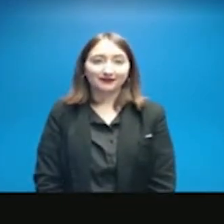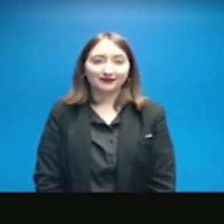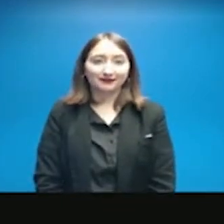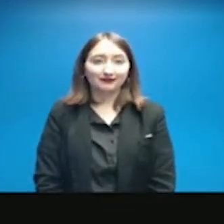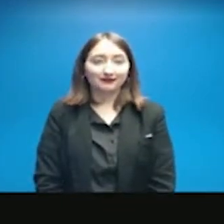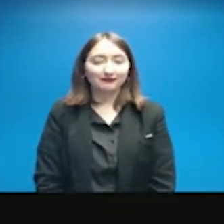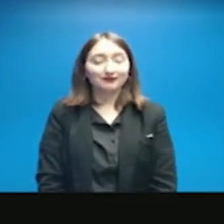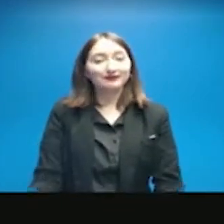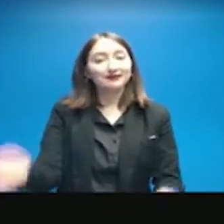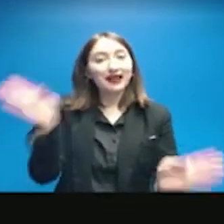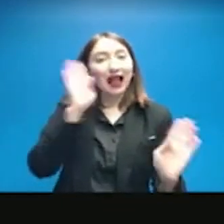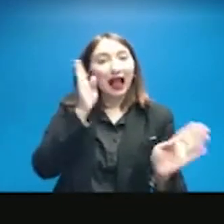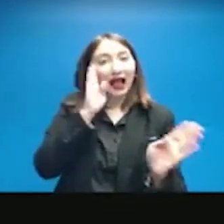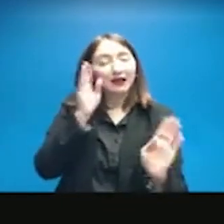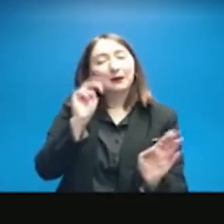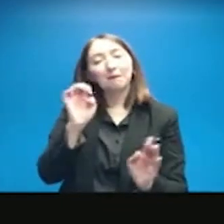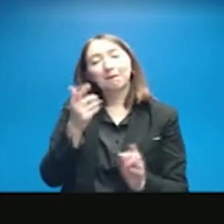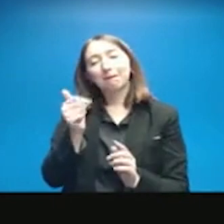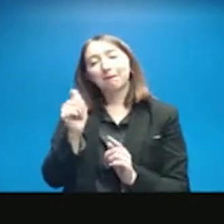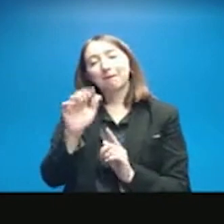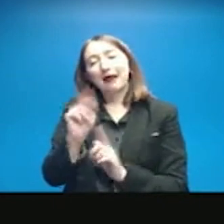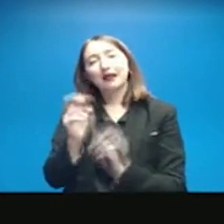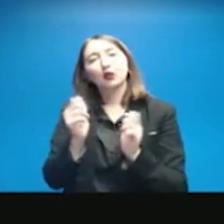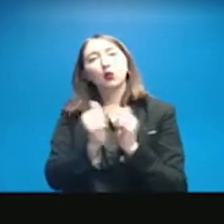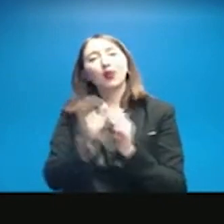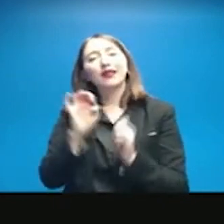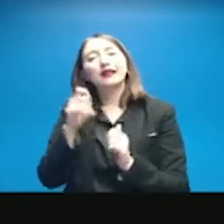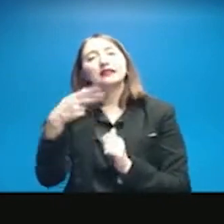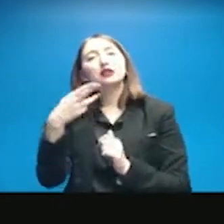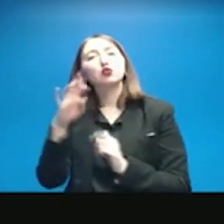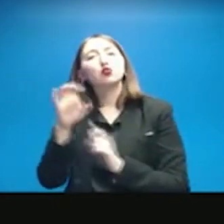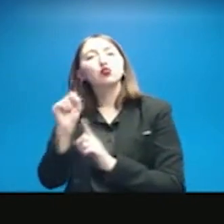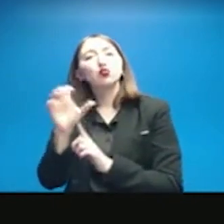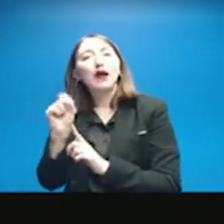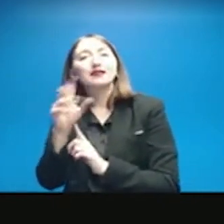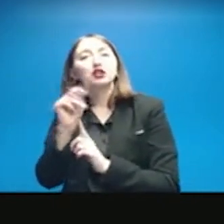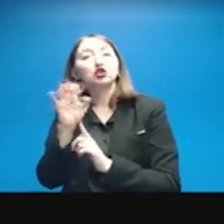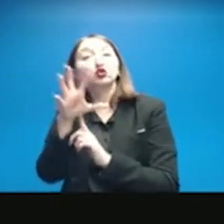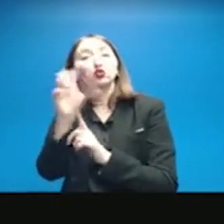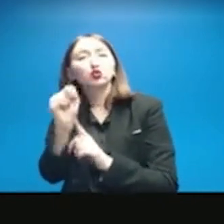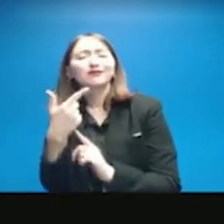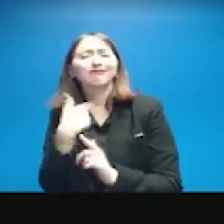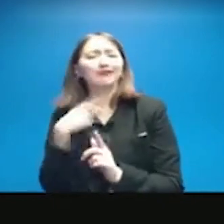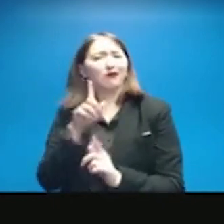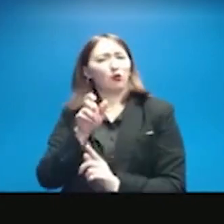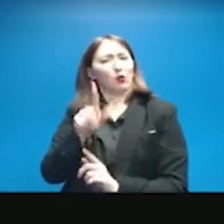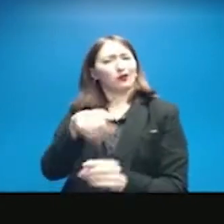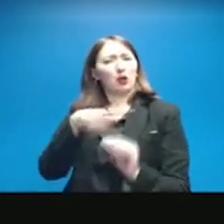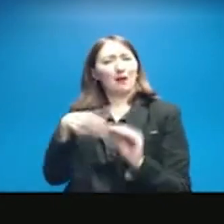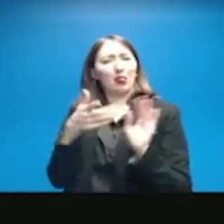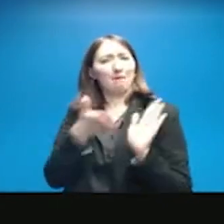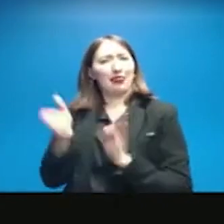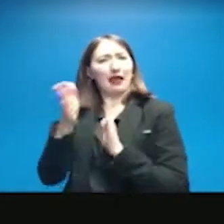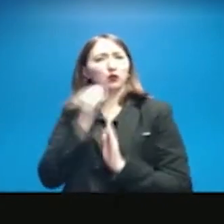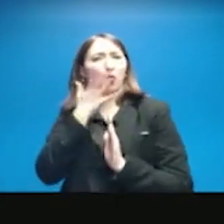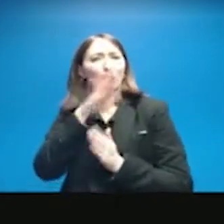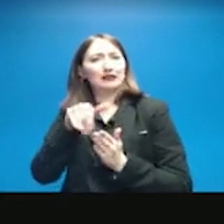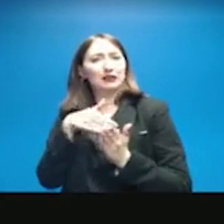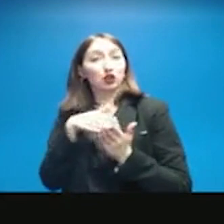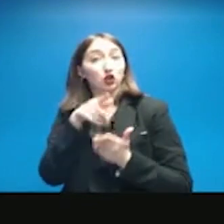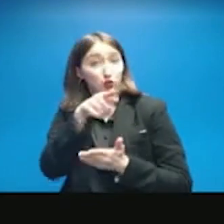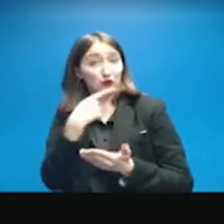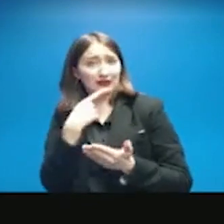Hi, Megan Stringer with the Express News. I have a question about the plans for the warming centers. When you say that you're assessing,